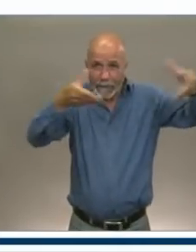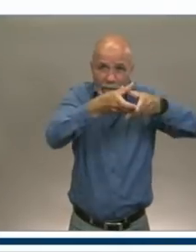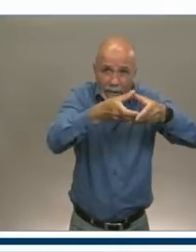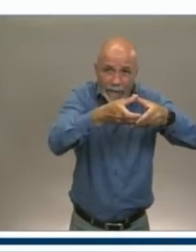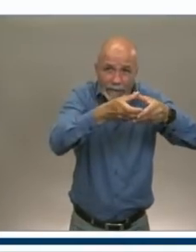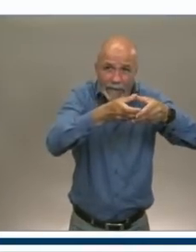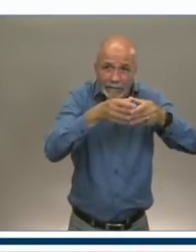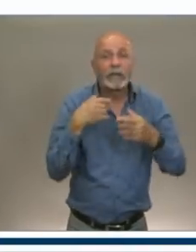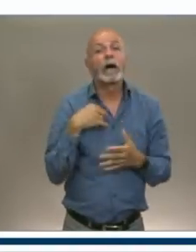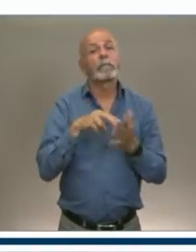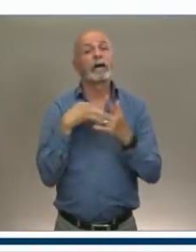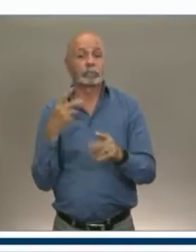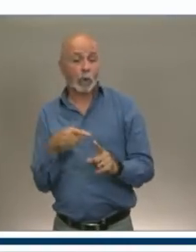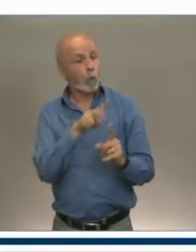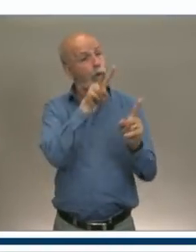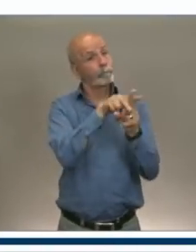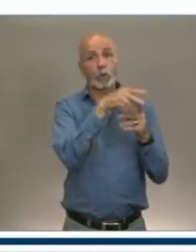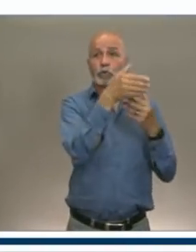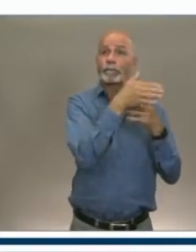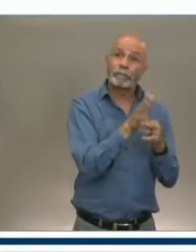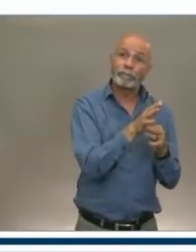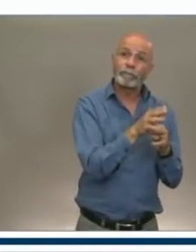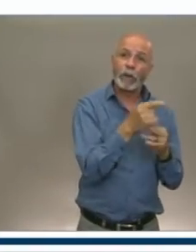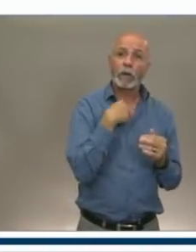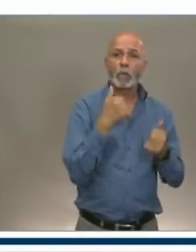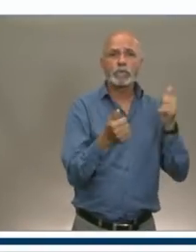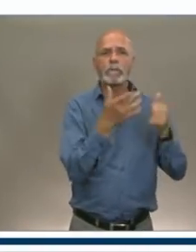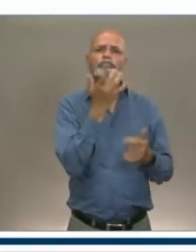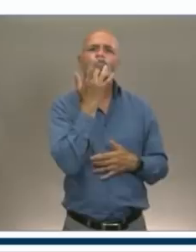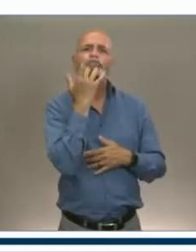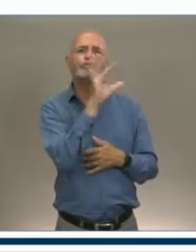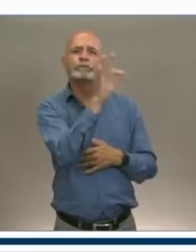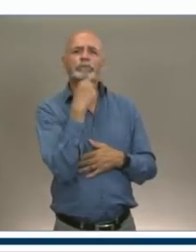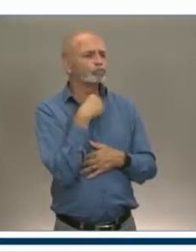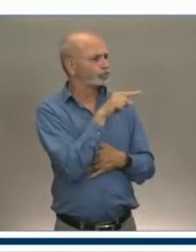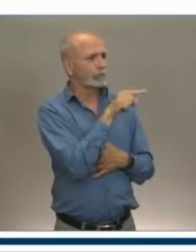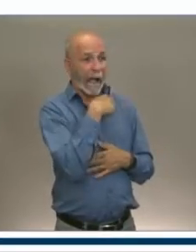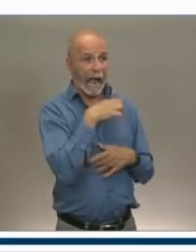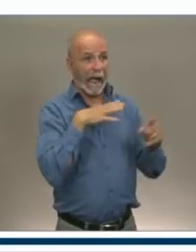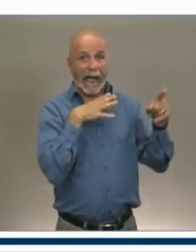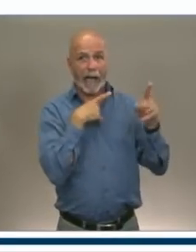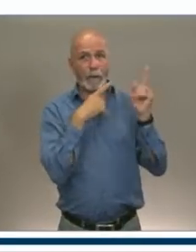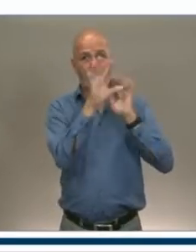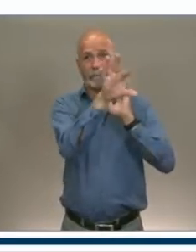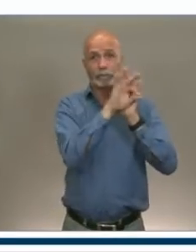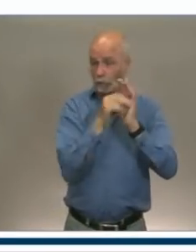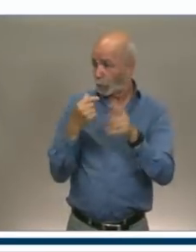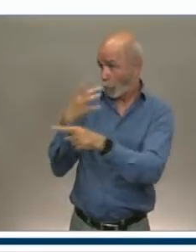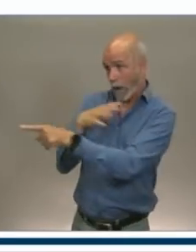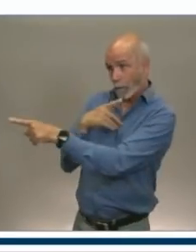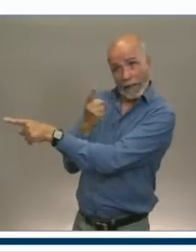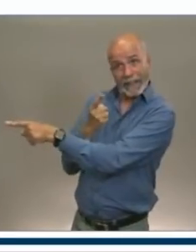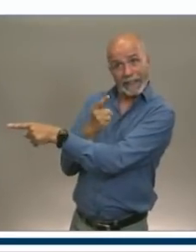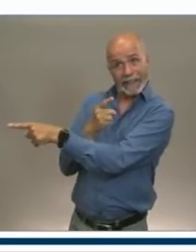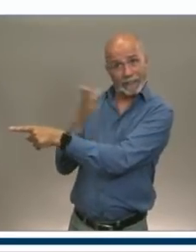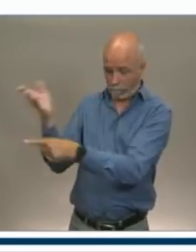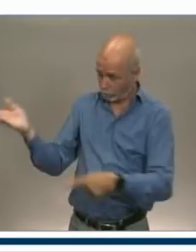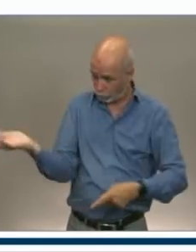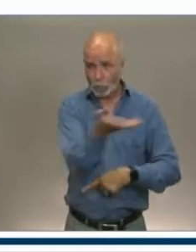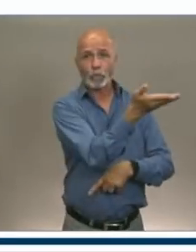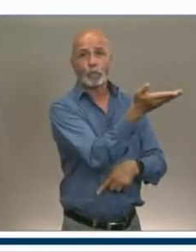pick what attraction you want. They could offer in their room nights one attraction, two attractions. They could offer,